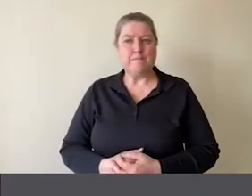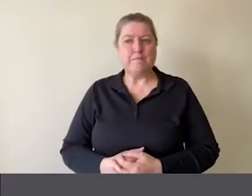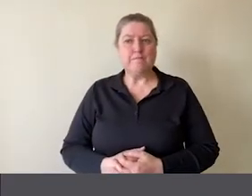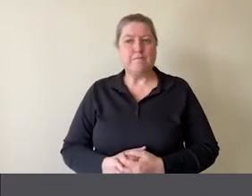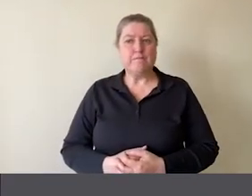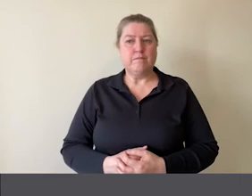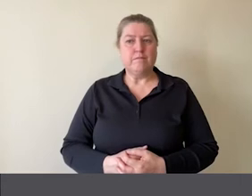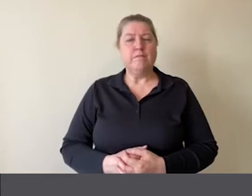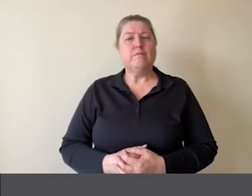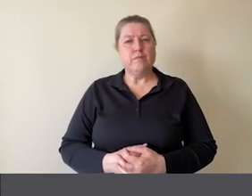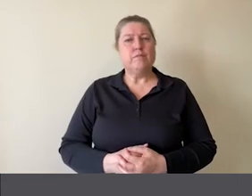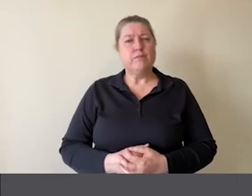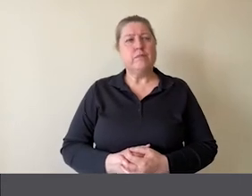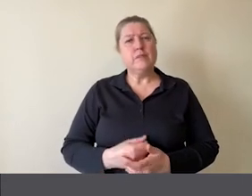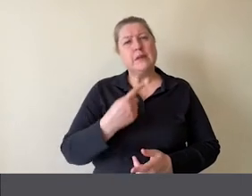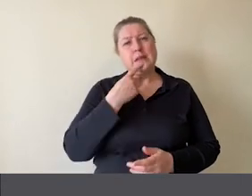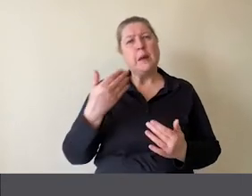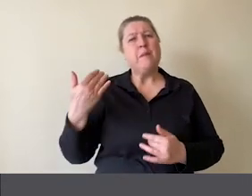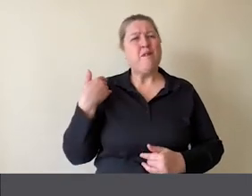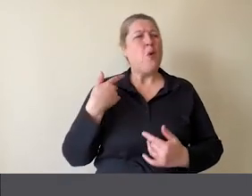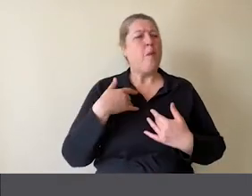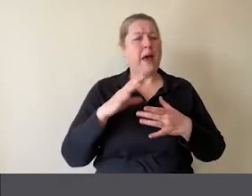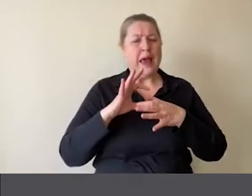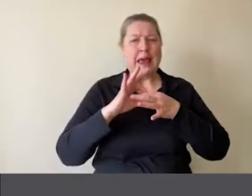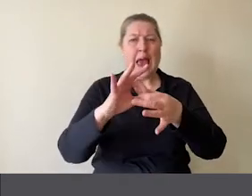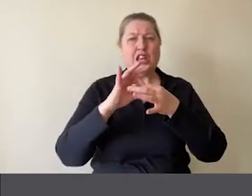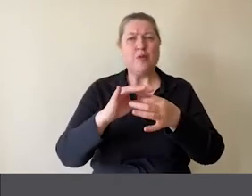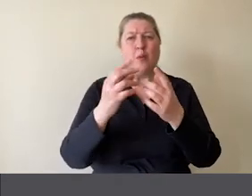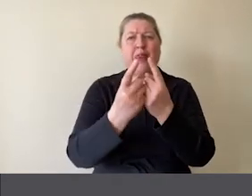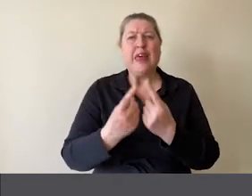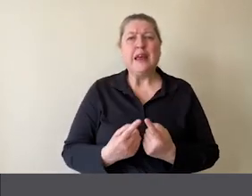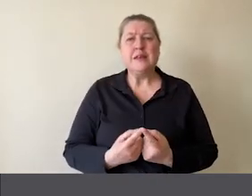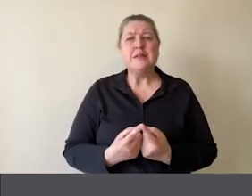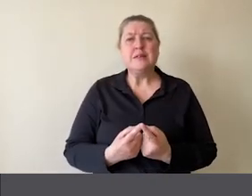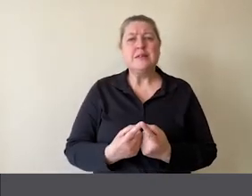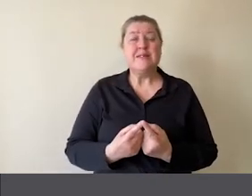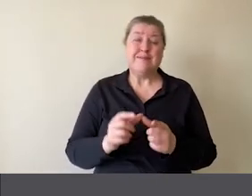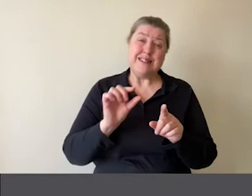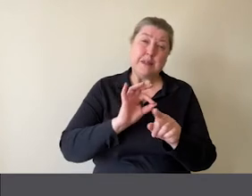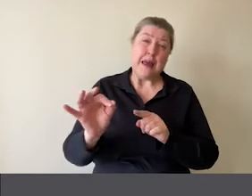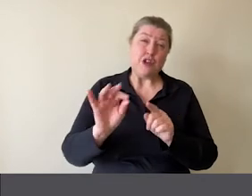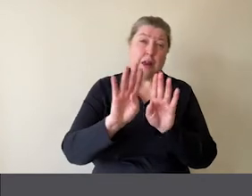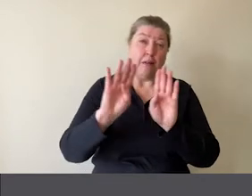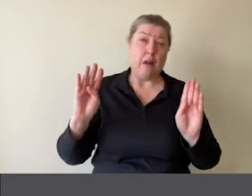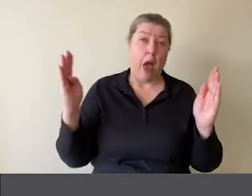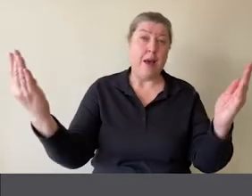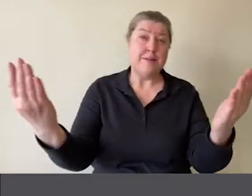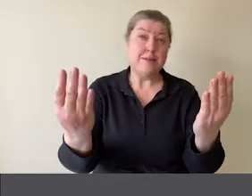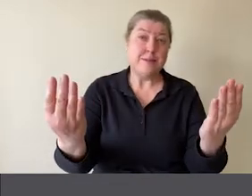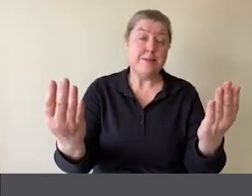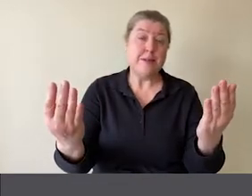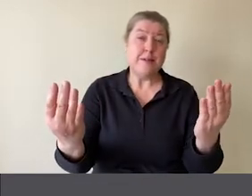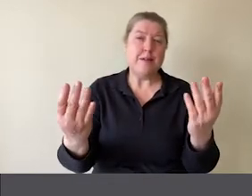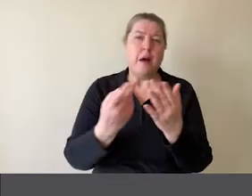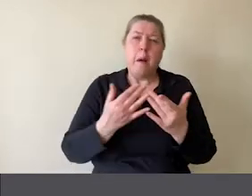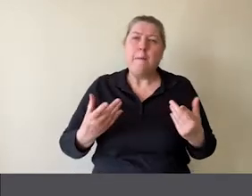about making any engagement with objects, particularly objects that are in a glass case, multi-sensory